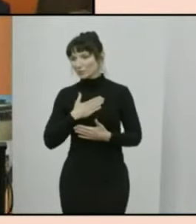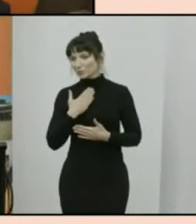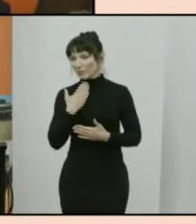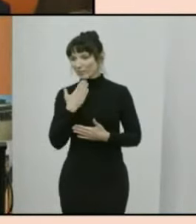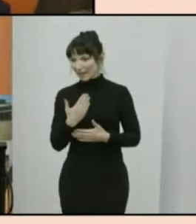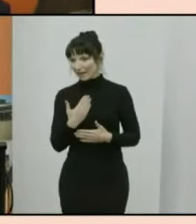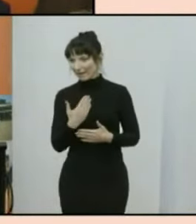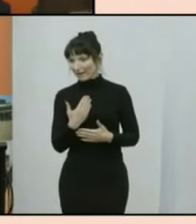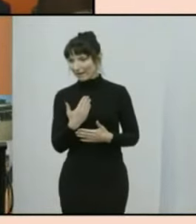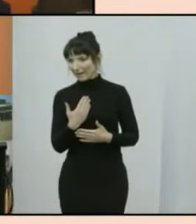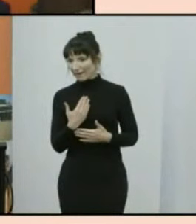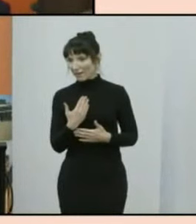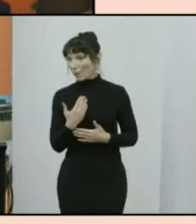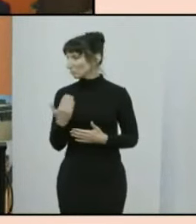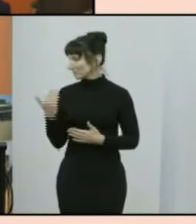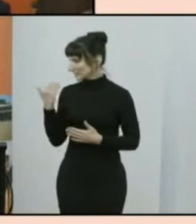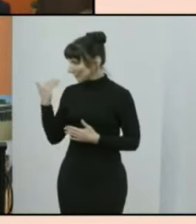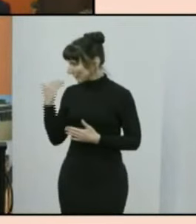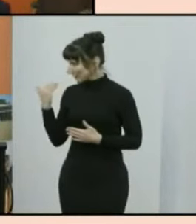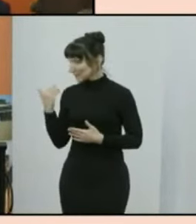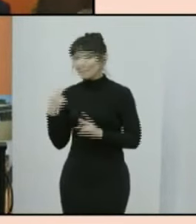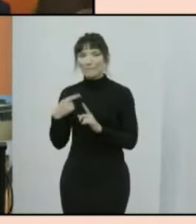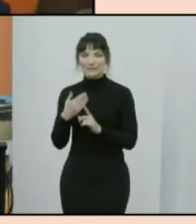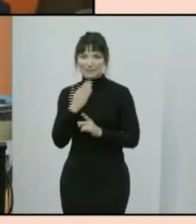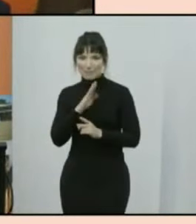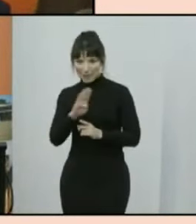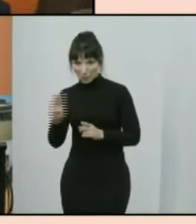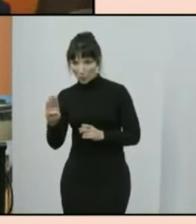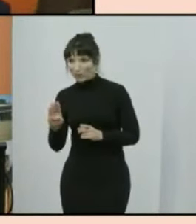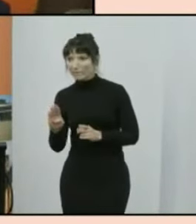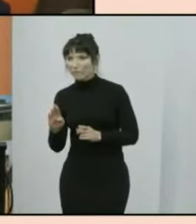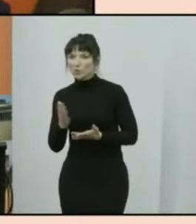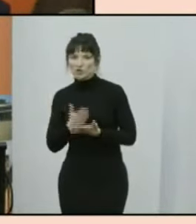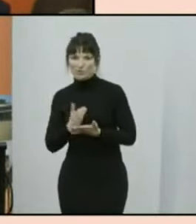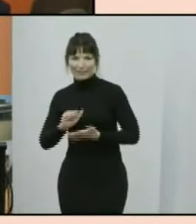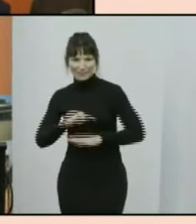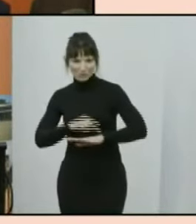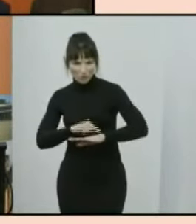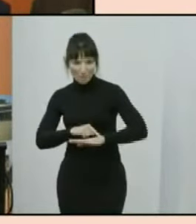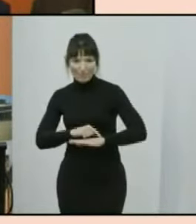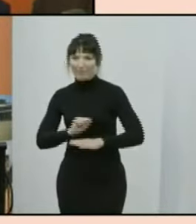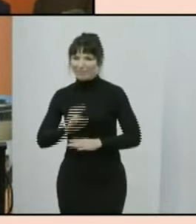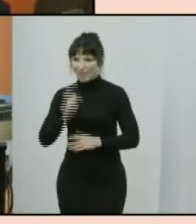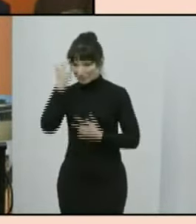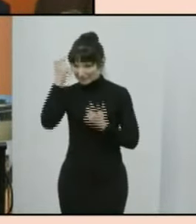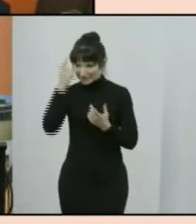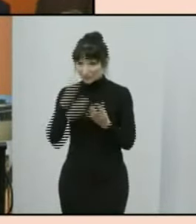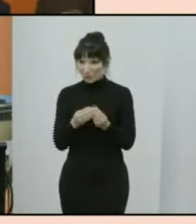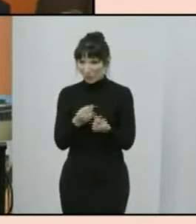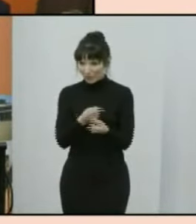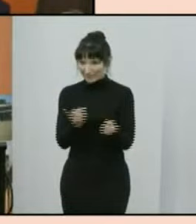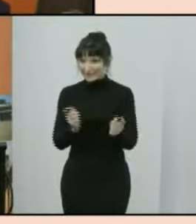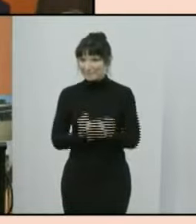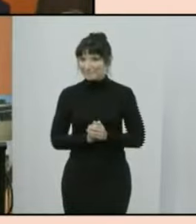please thank our speakers and panelists this morning for sharing their time and insights with us you